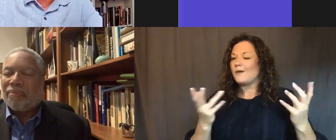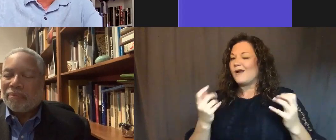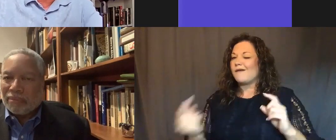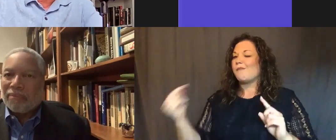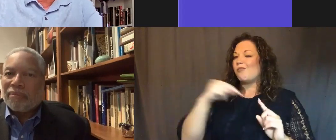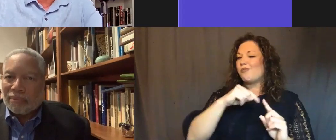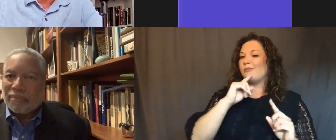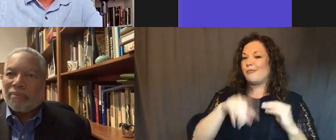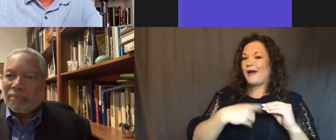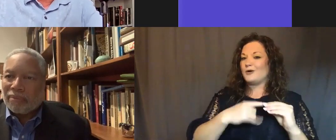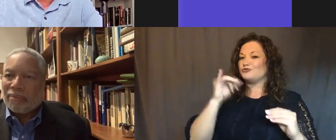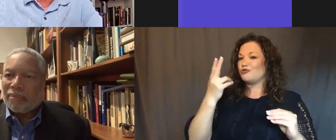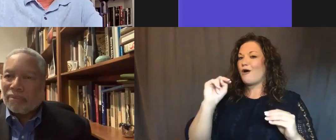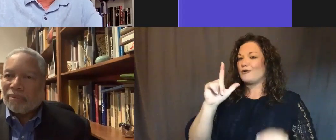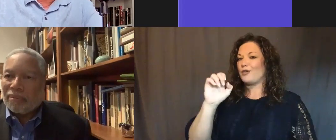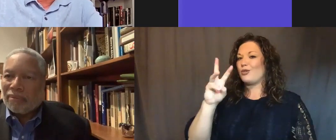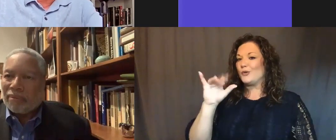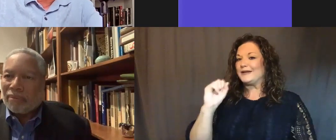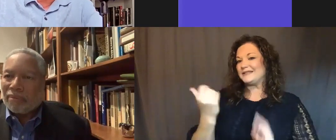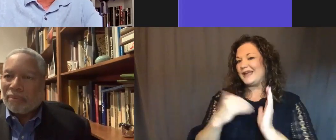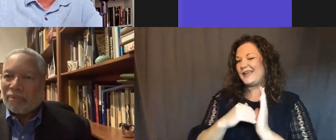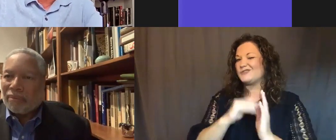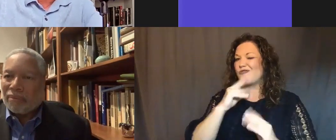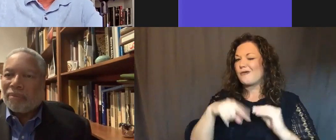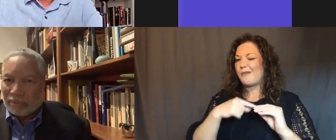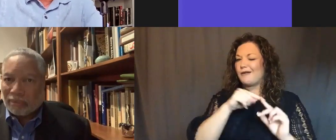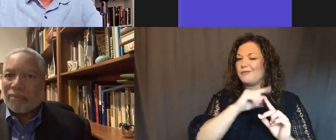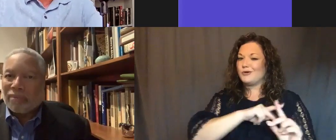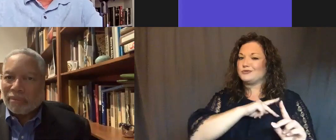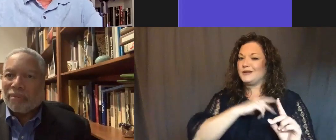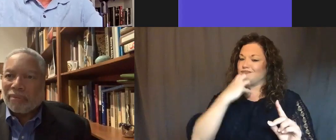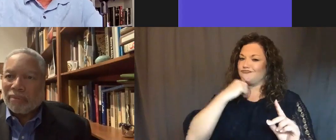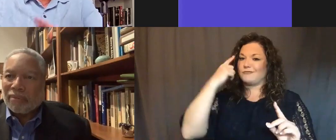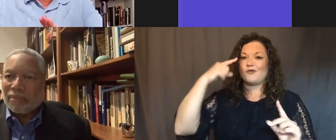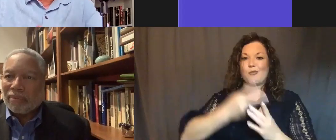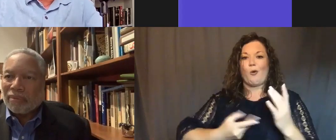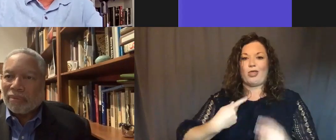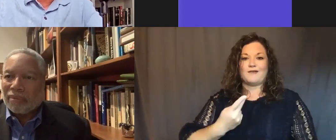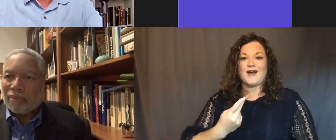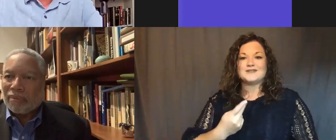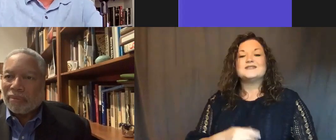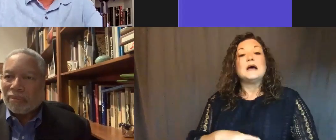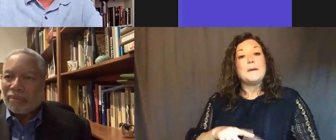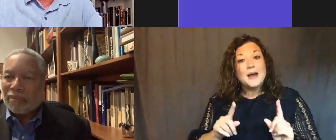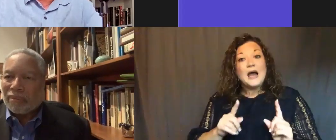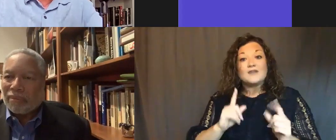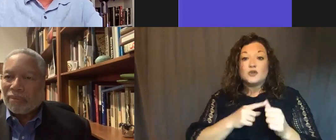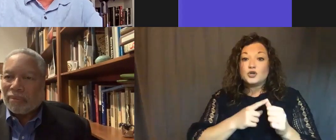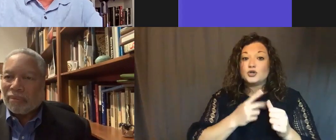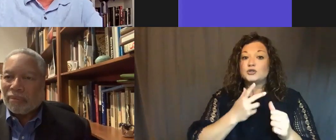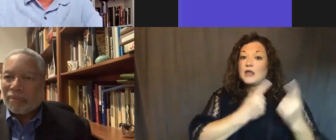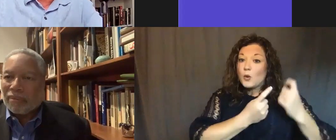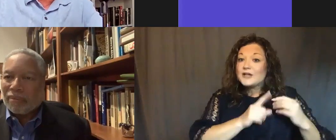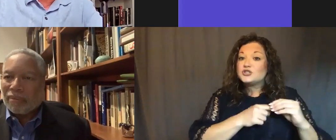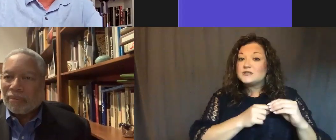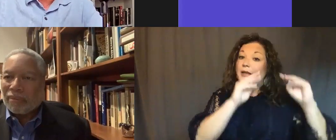talk personally about him because he has meant a lot to both of us. But first, I want to try to get through some questions about the museum